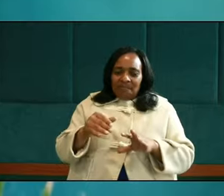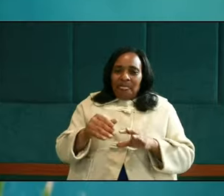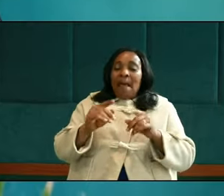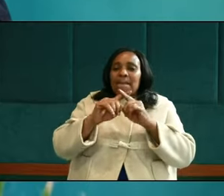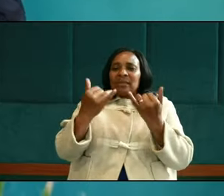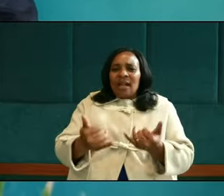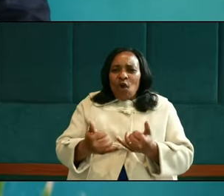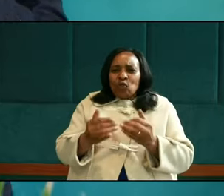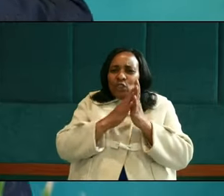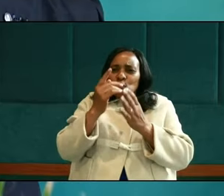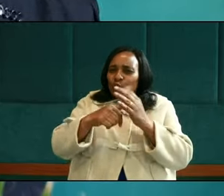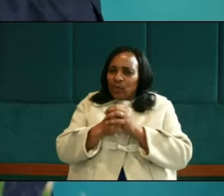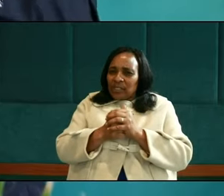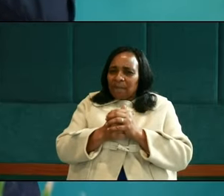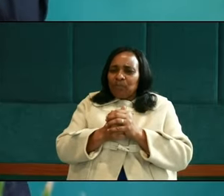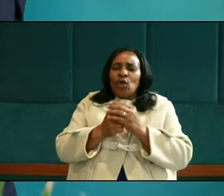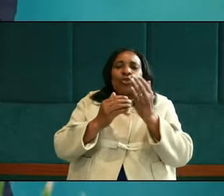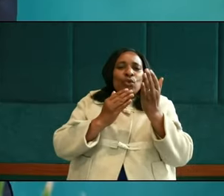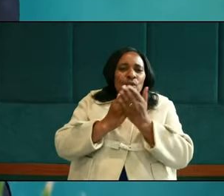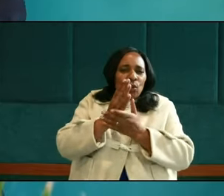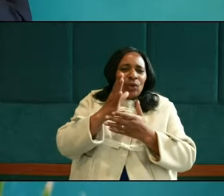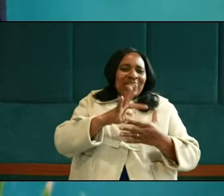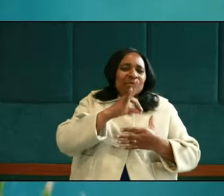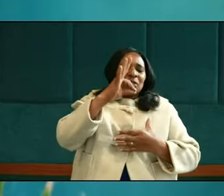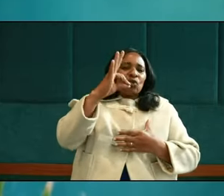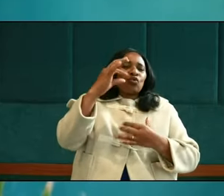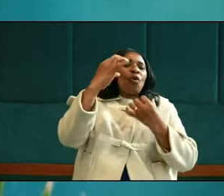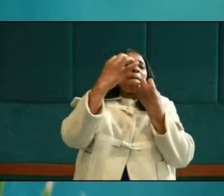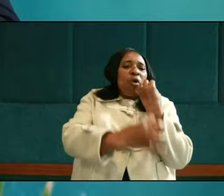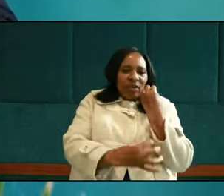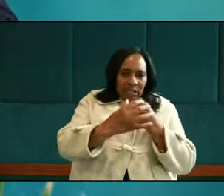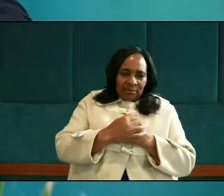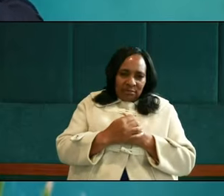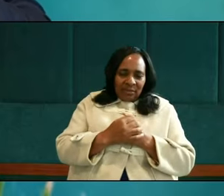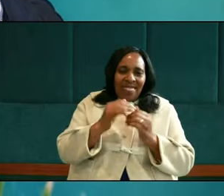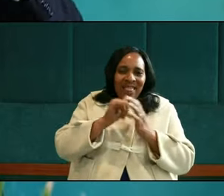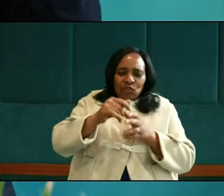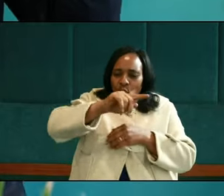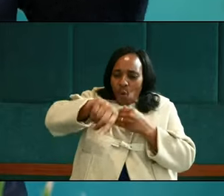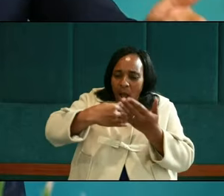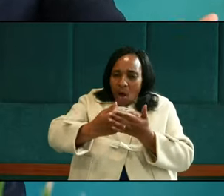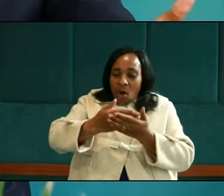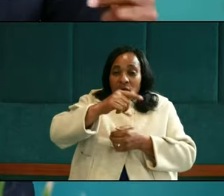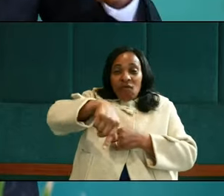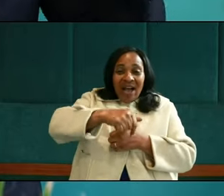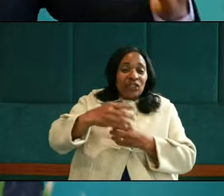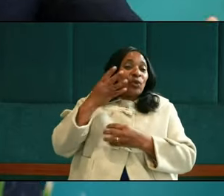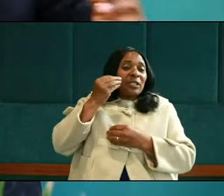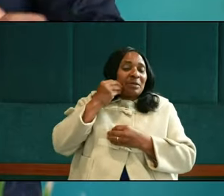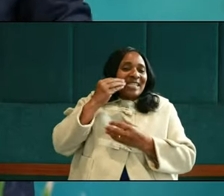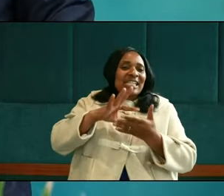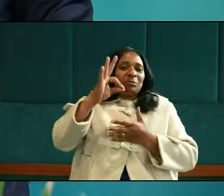But the paradox is, it is through spiritual poverty that we experience spiritual